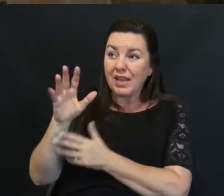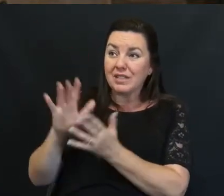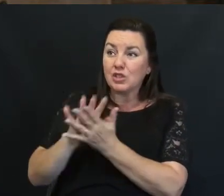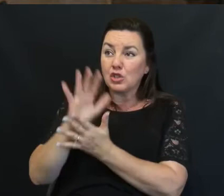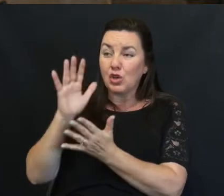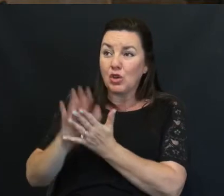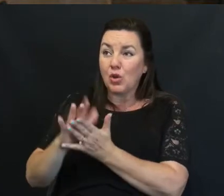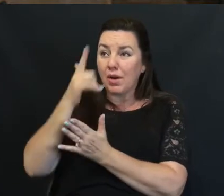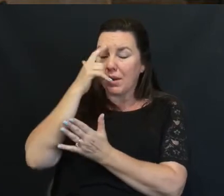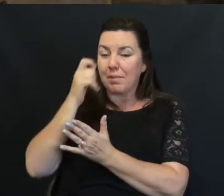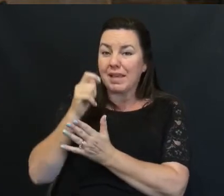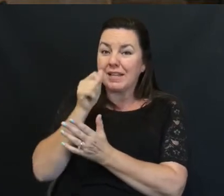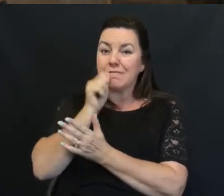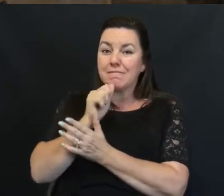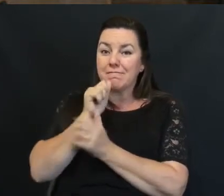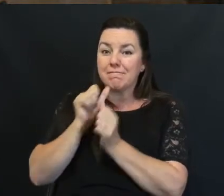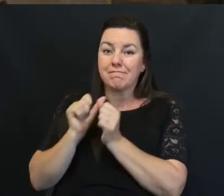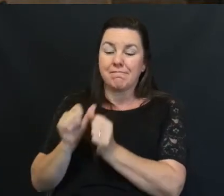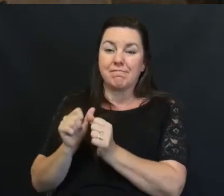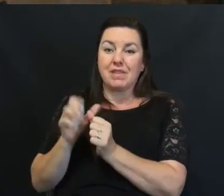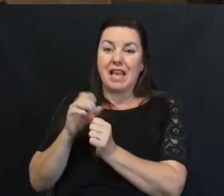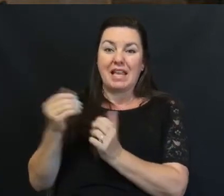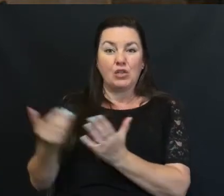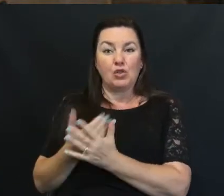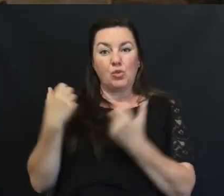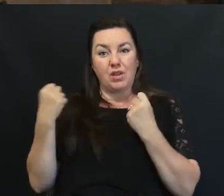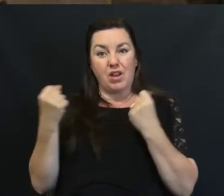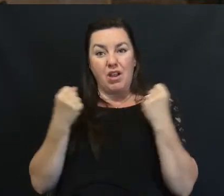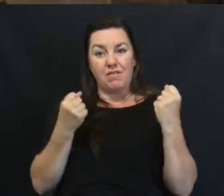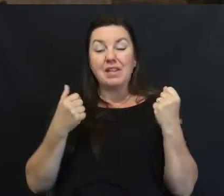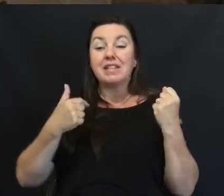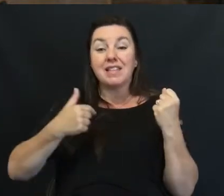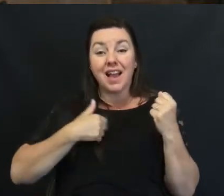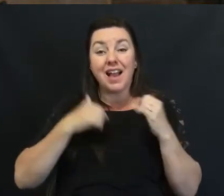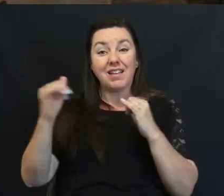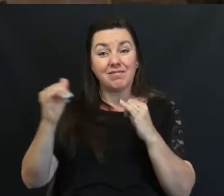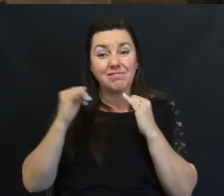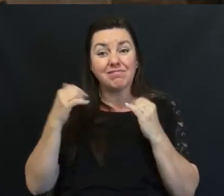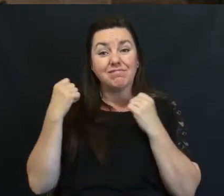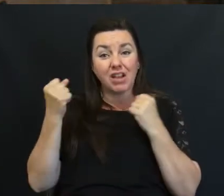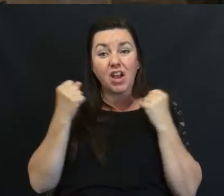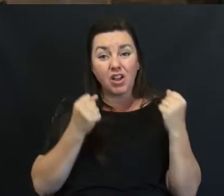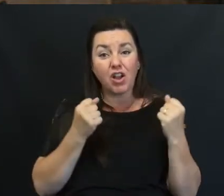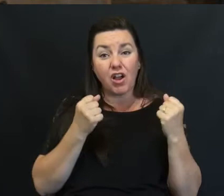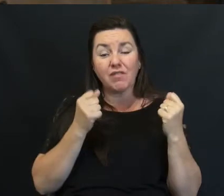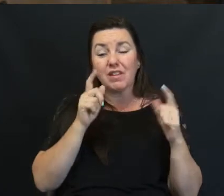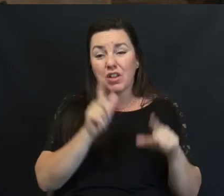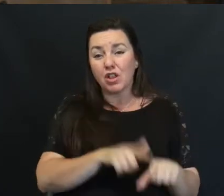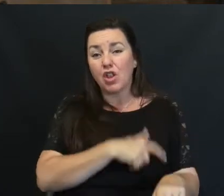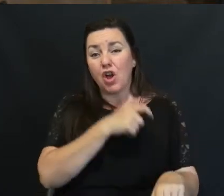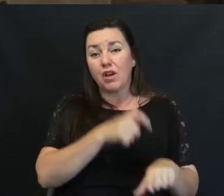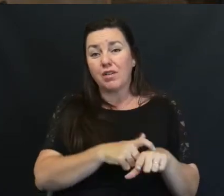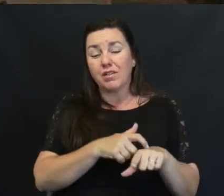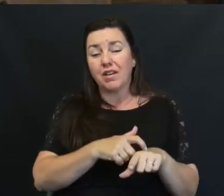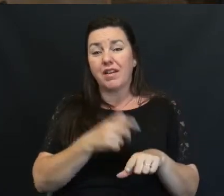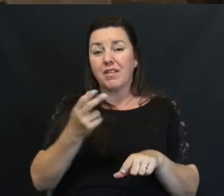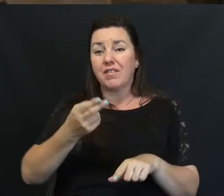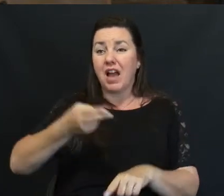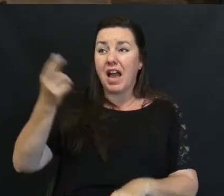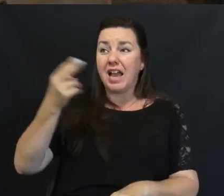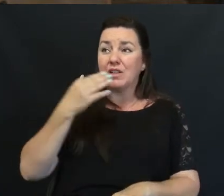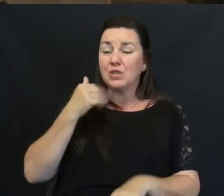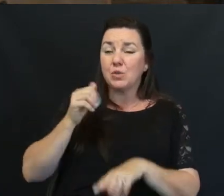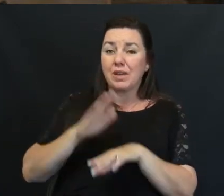And renewed confidence I am confident I have come A long way Since reading Heinz Feet On High Places